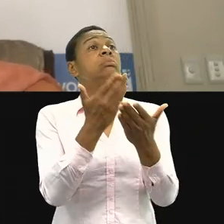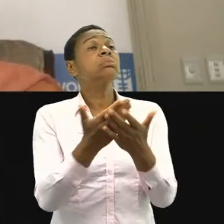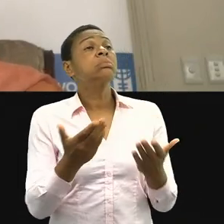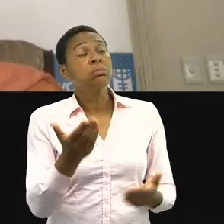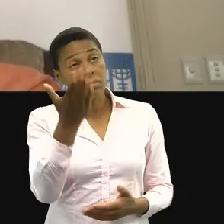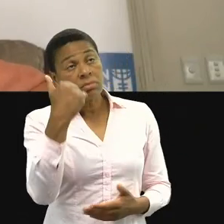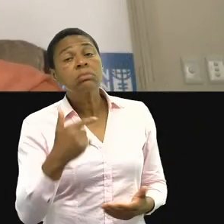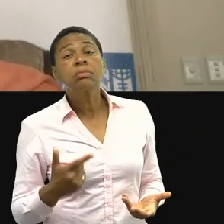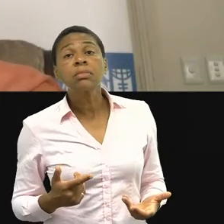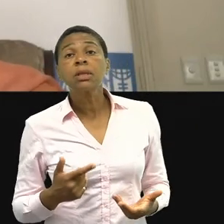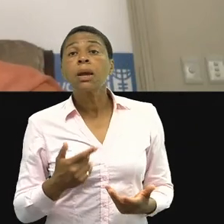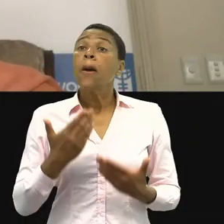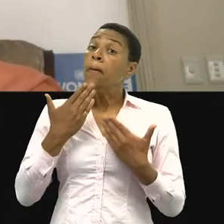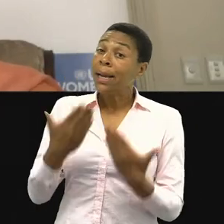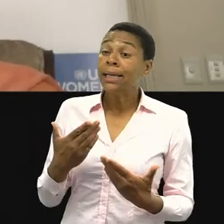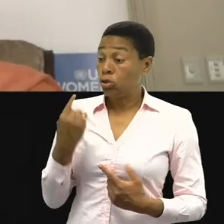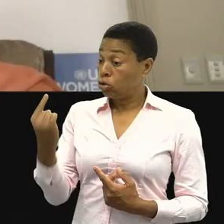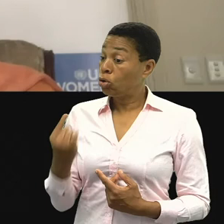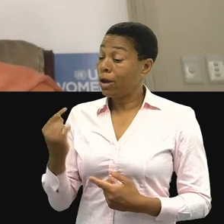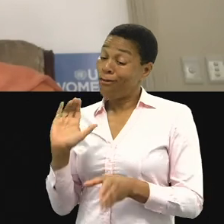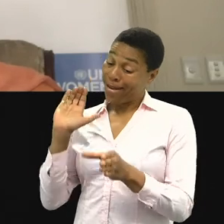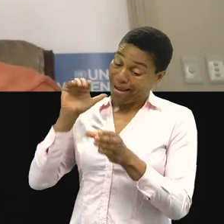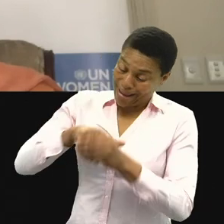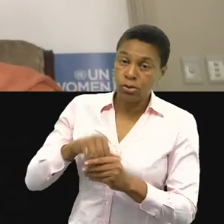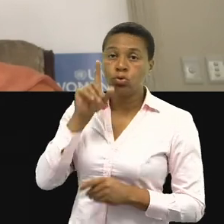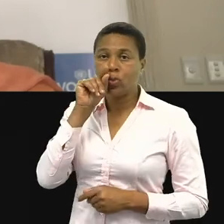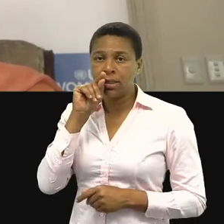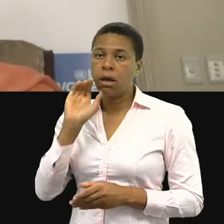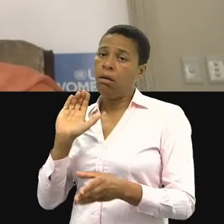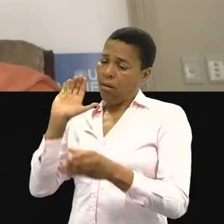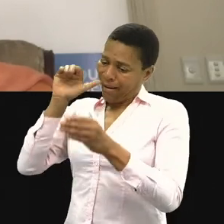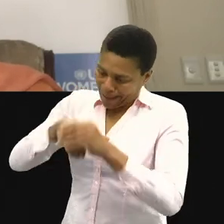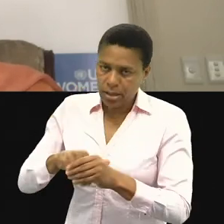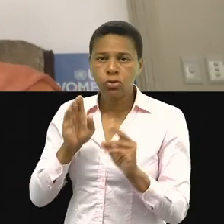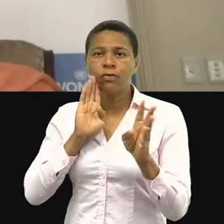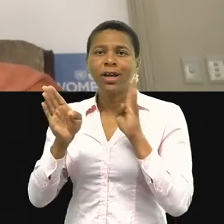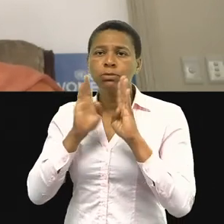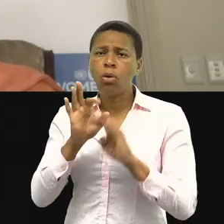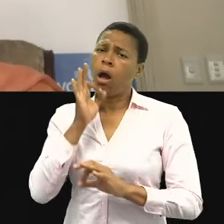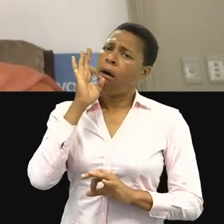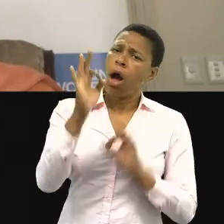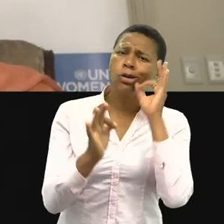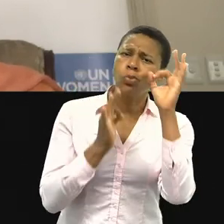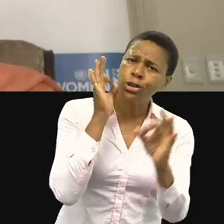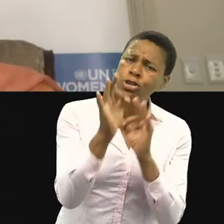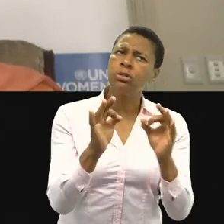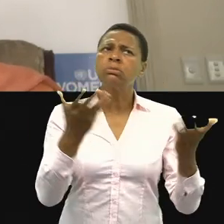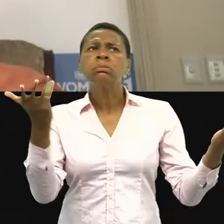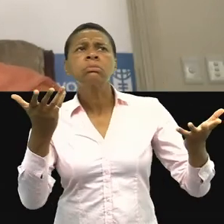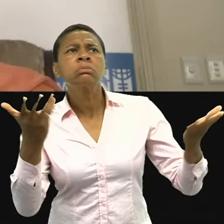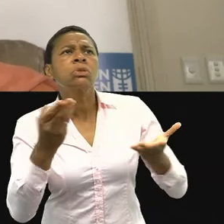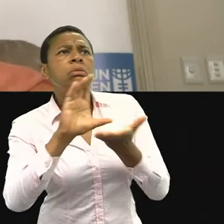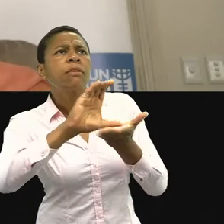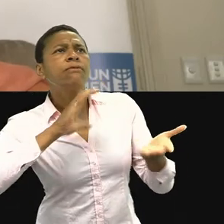Be loud in the social media. And ask questions. And make sure that these women who may be falling between